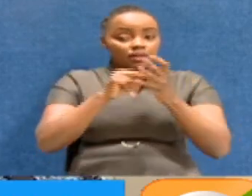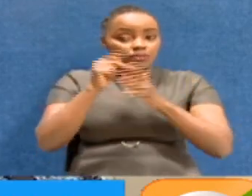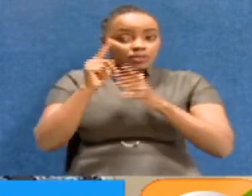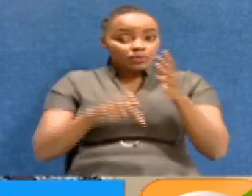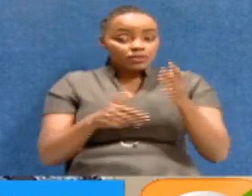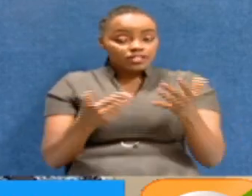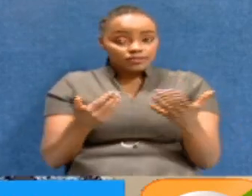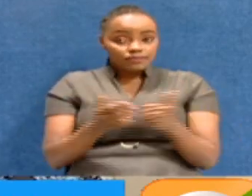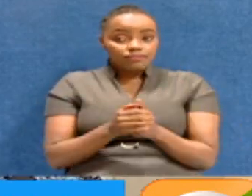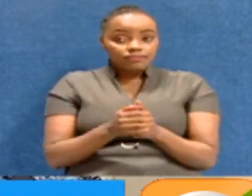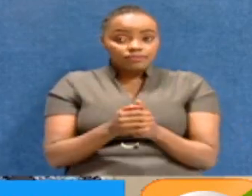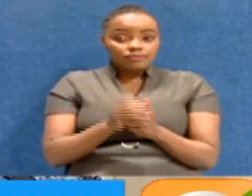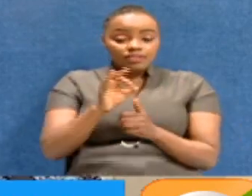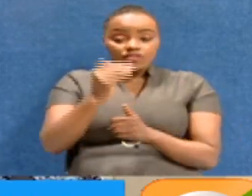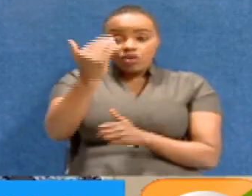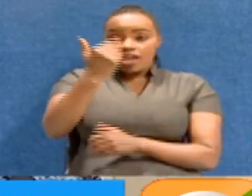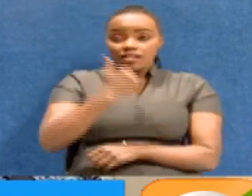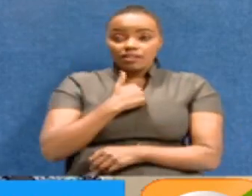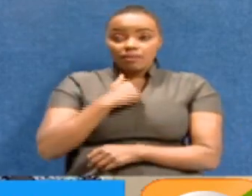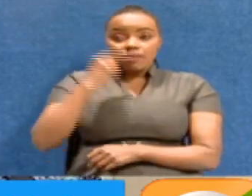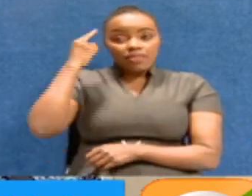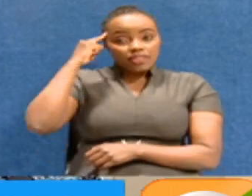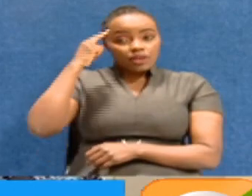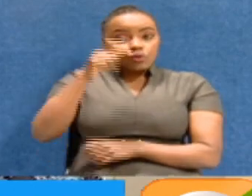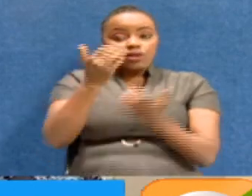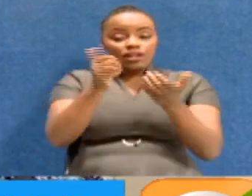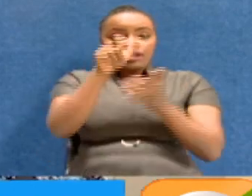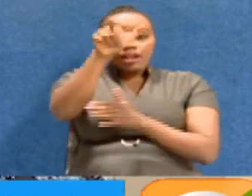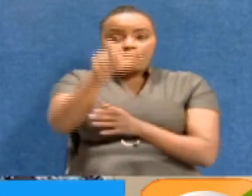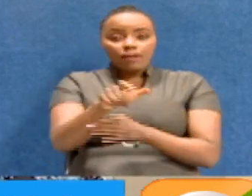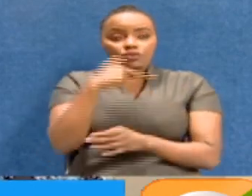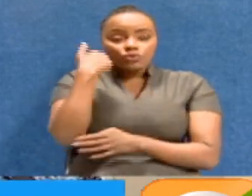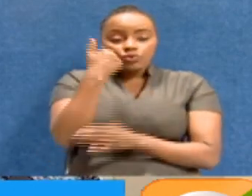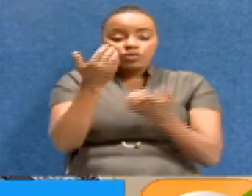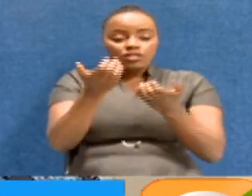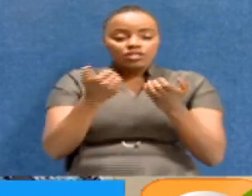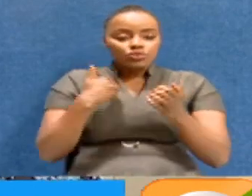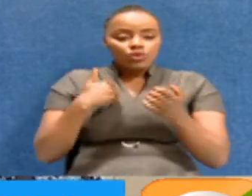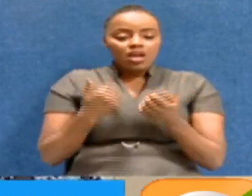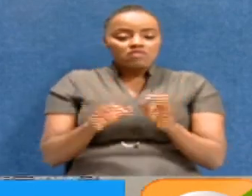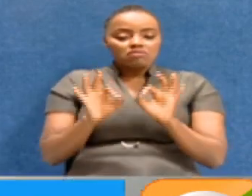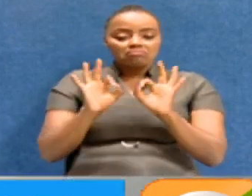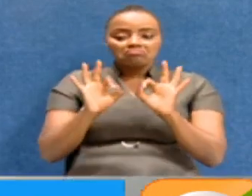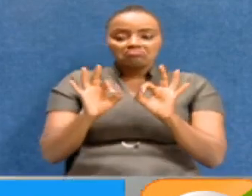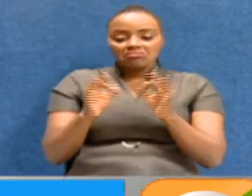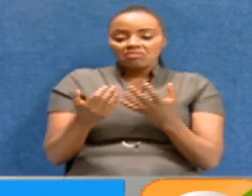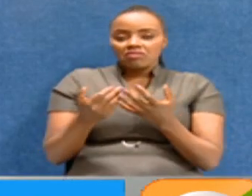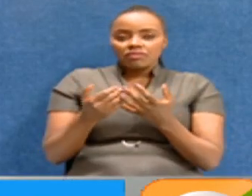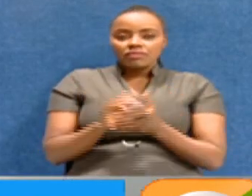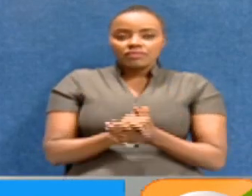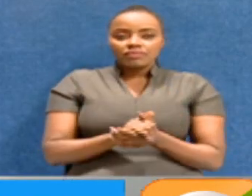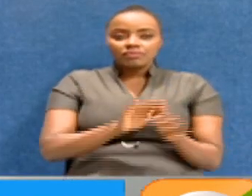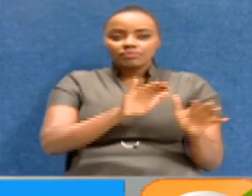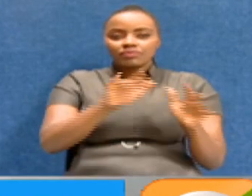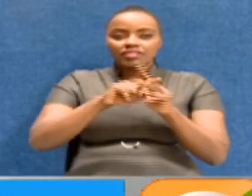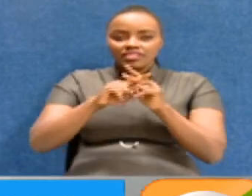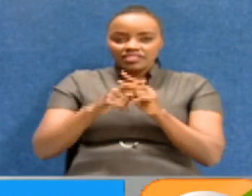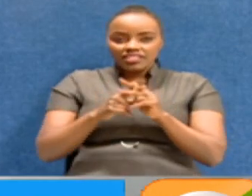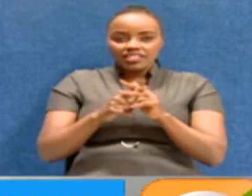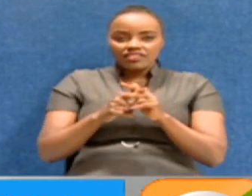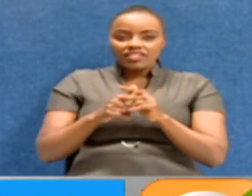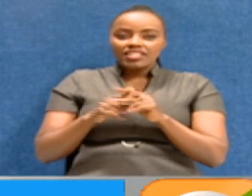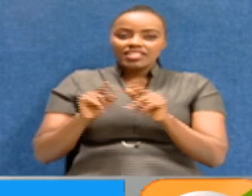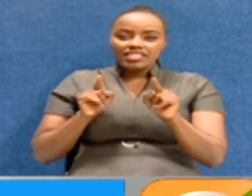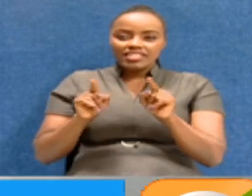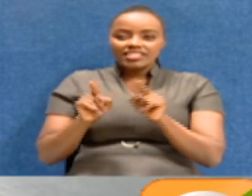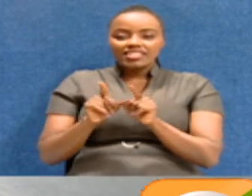So, if you ask me, I think we need a person of high integrity. Okay. Kanjama? I would like to start where my